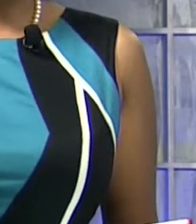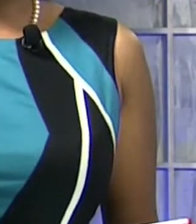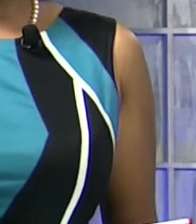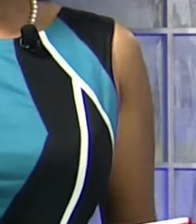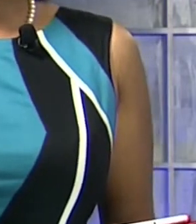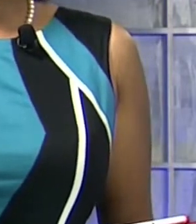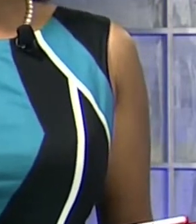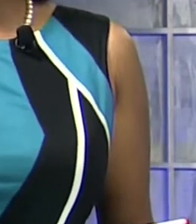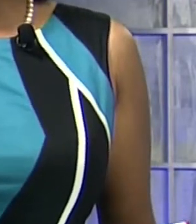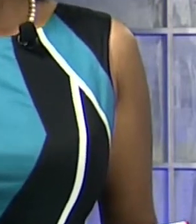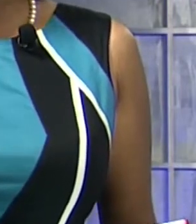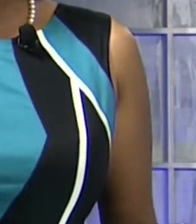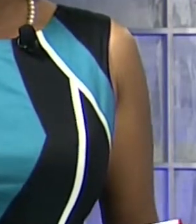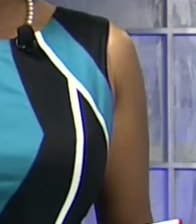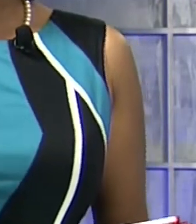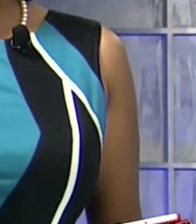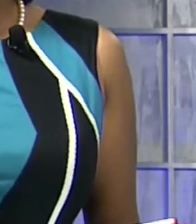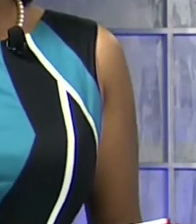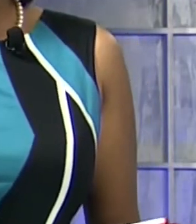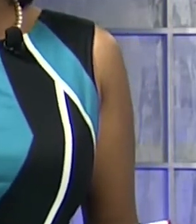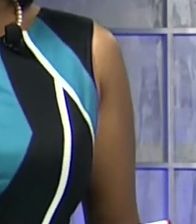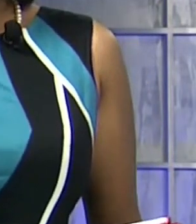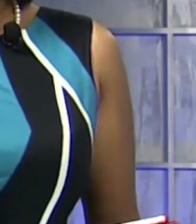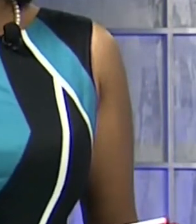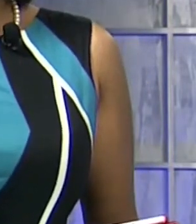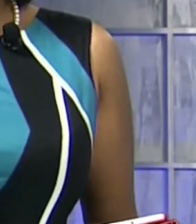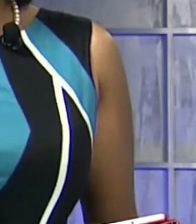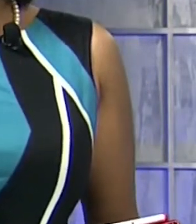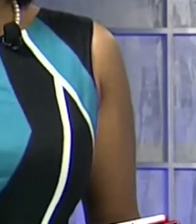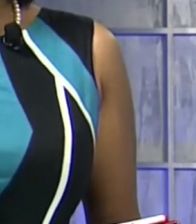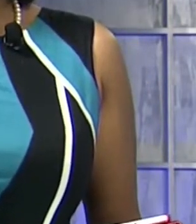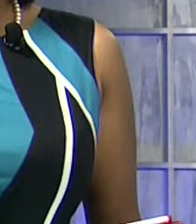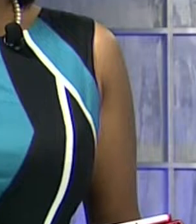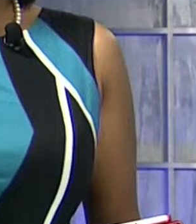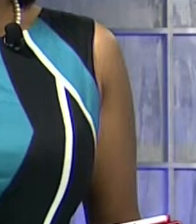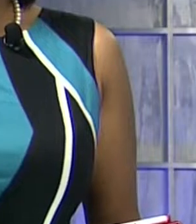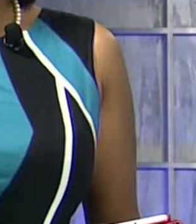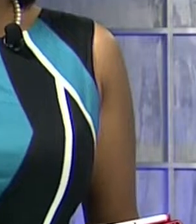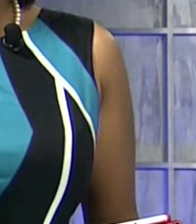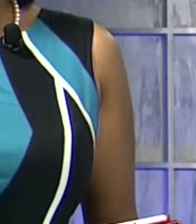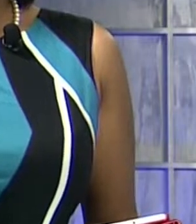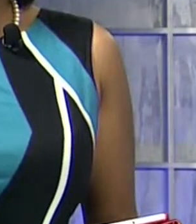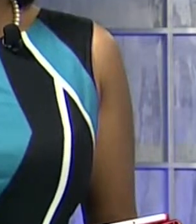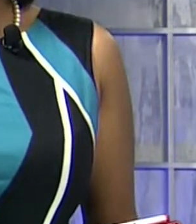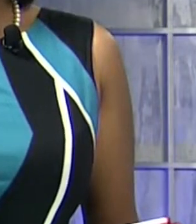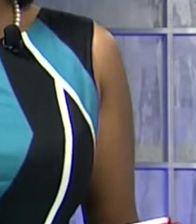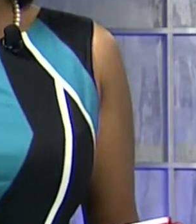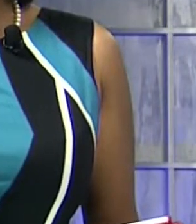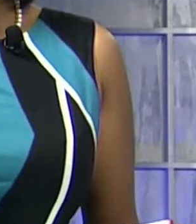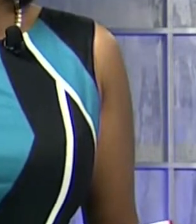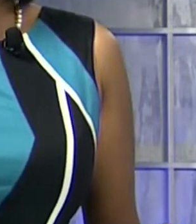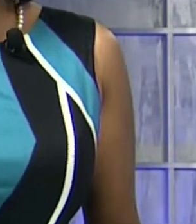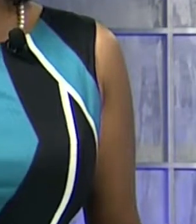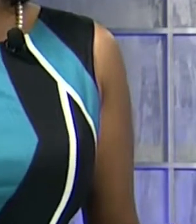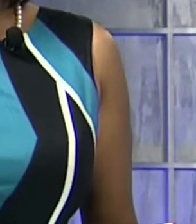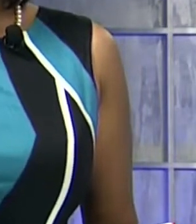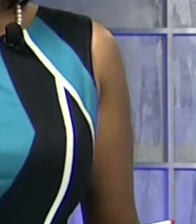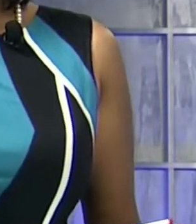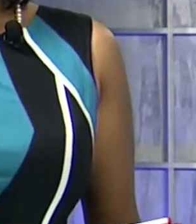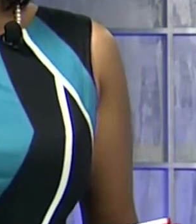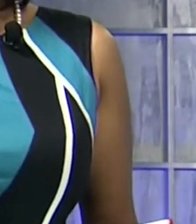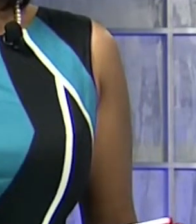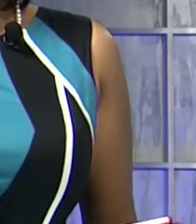new energy producers entering the market the opposition wants government to spell out its plan for the creative economy